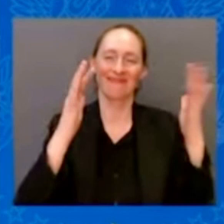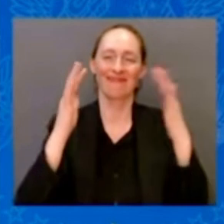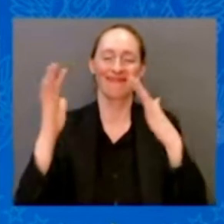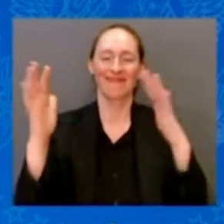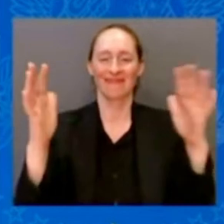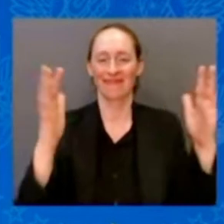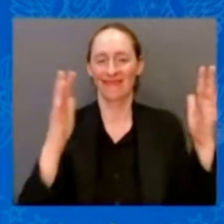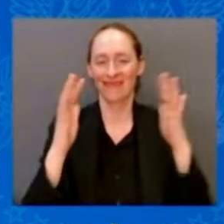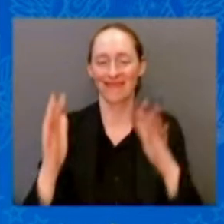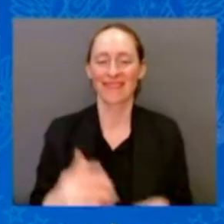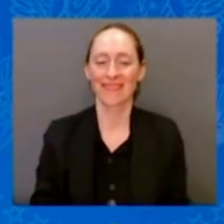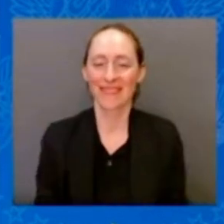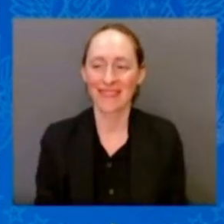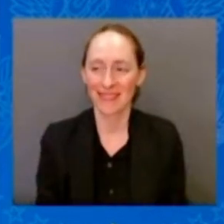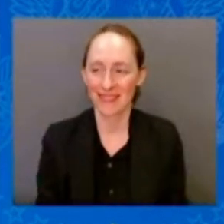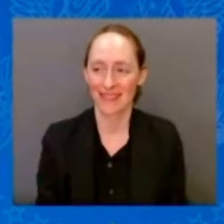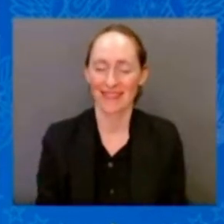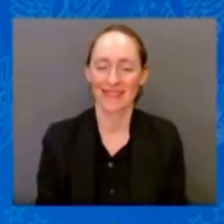Hello, Tampa.